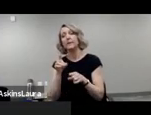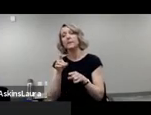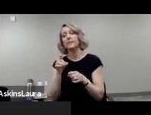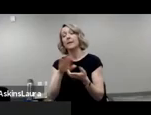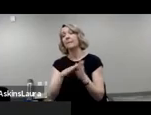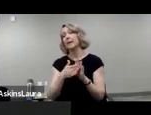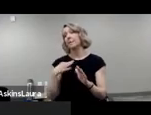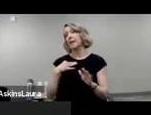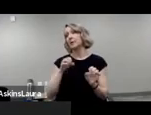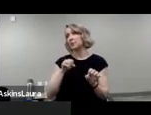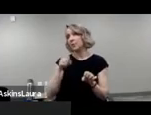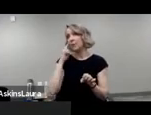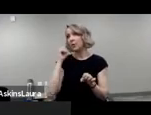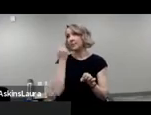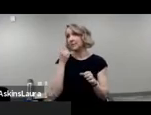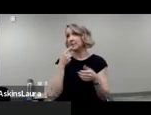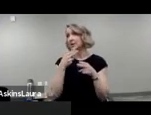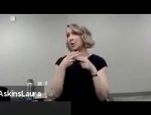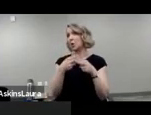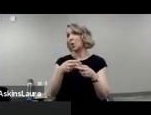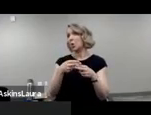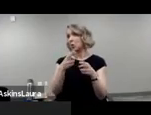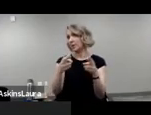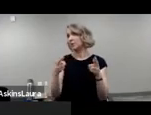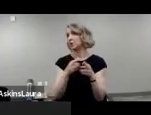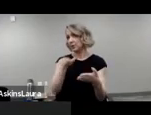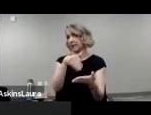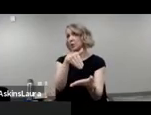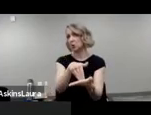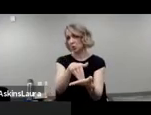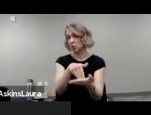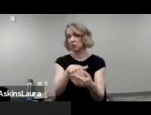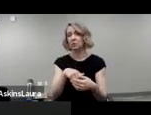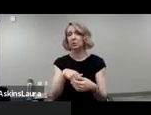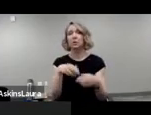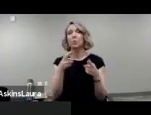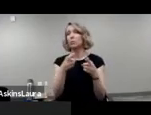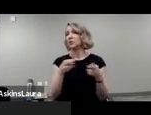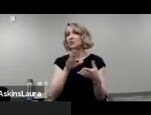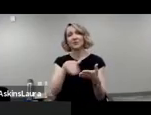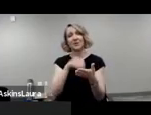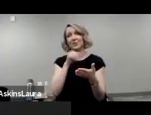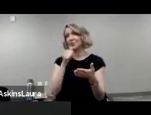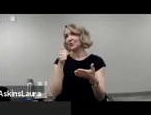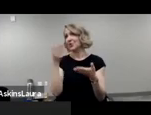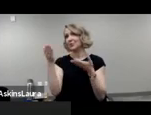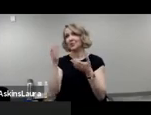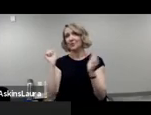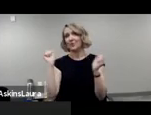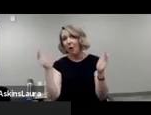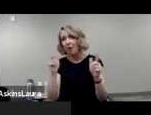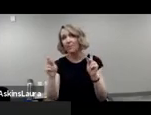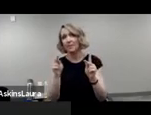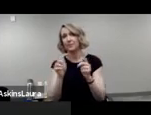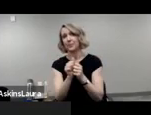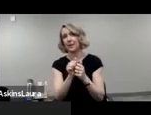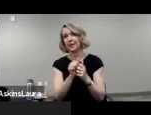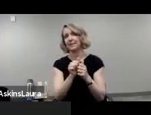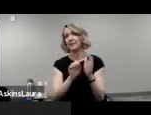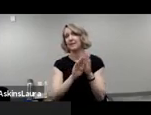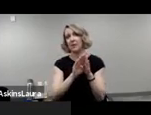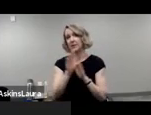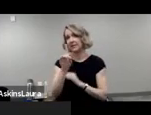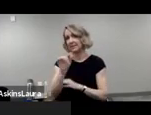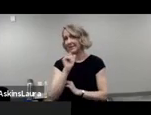something called a regional center. Regional centers do not serve all people with developmental disabilities. There